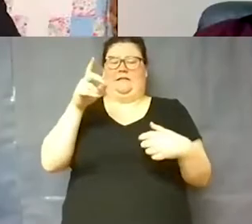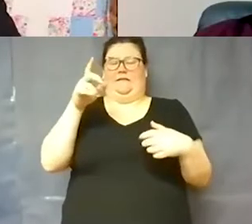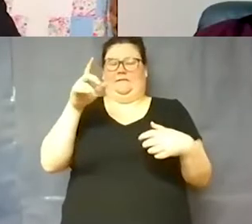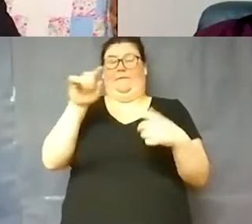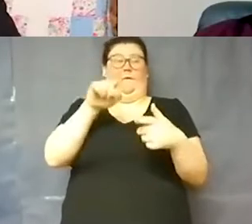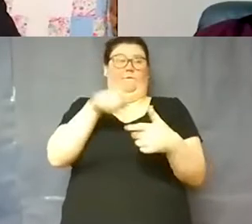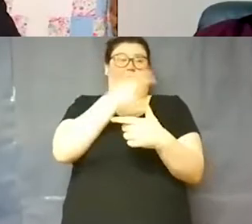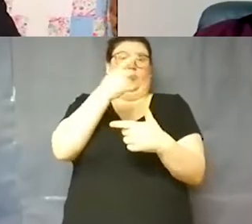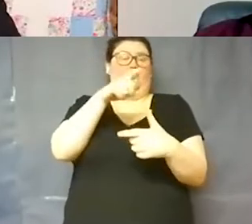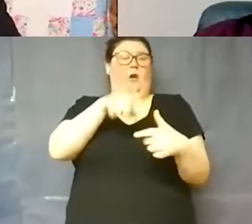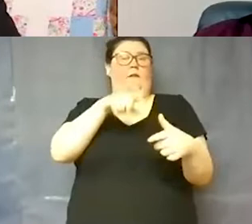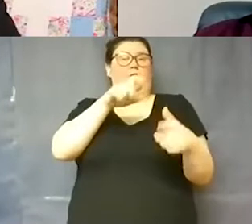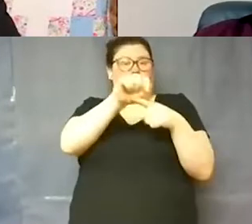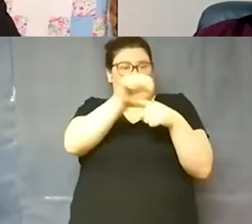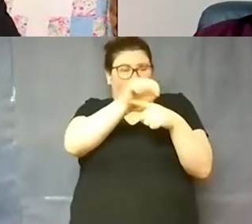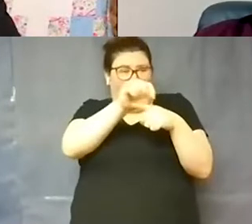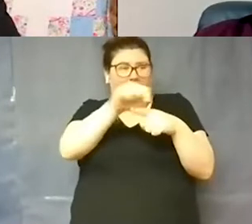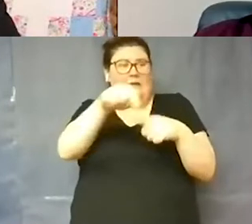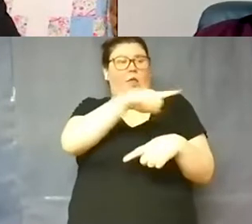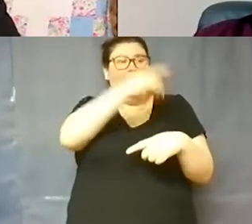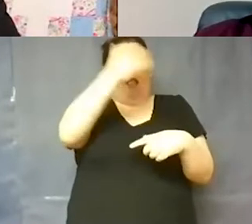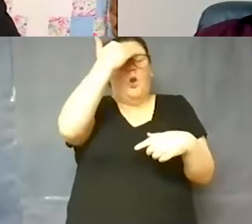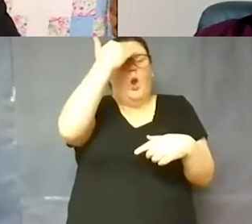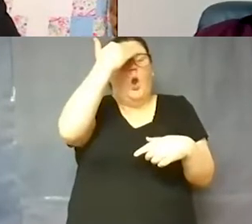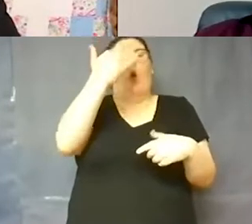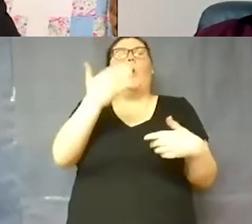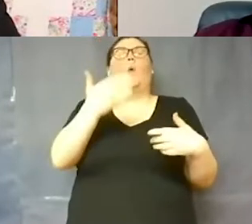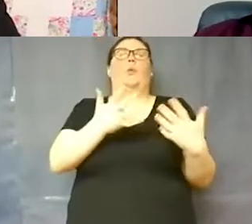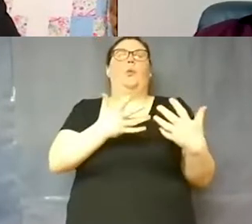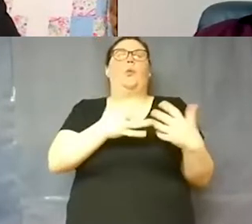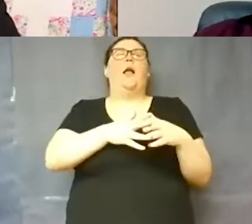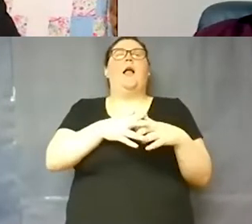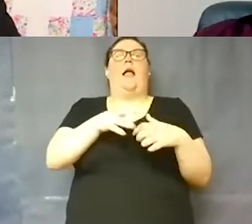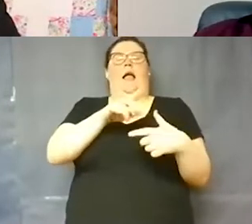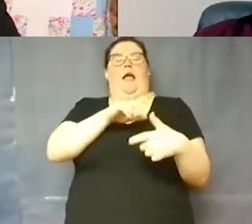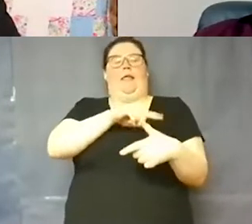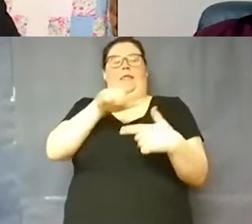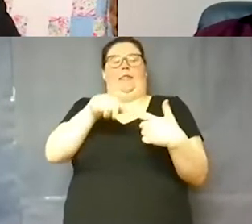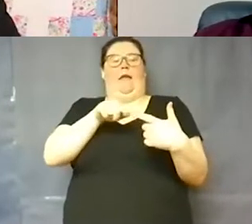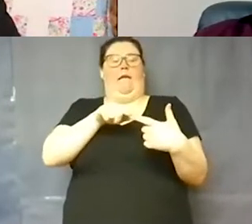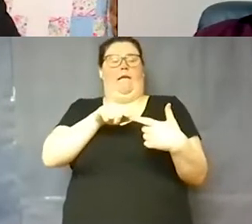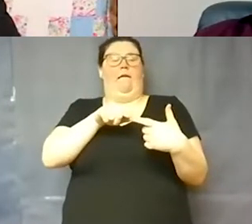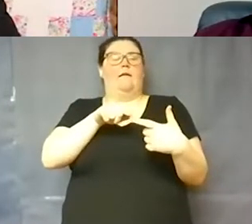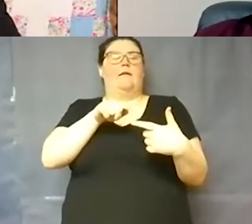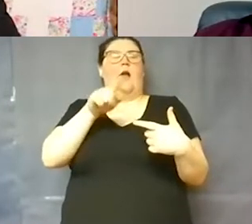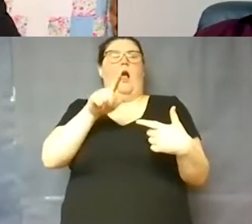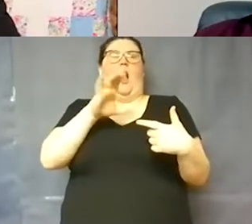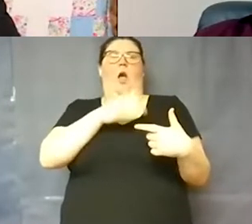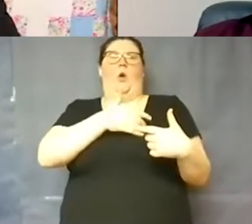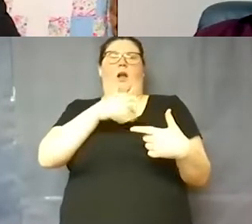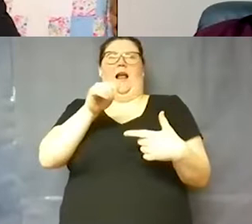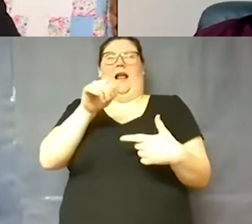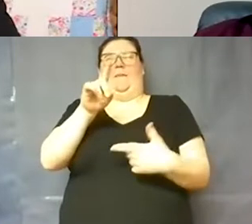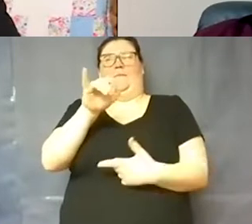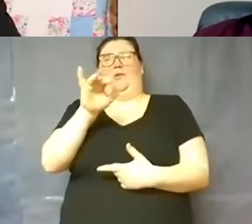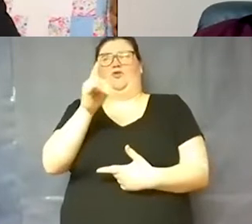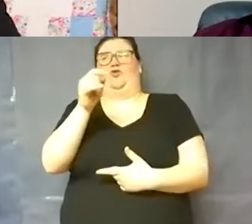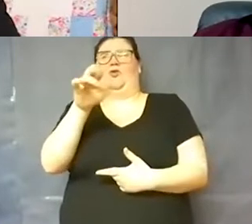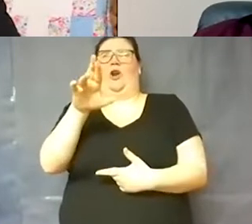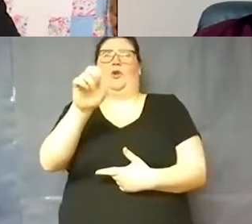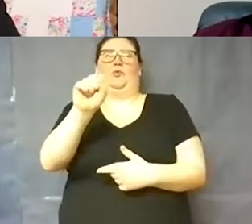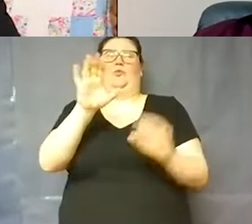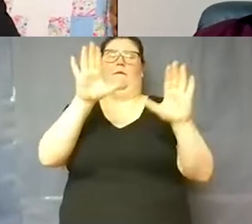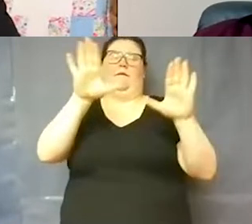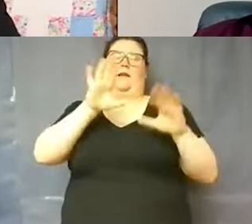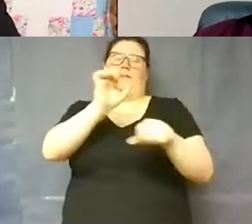train them to, so that they know and they're aware. And then our administrators do a fantastic job of monitoring